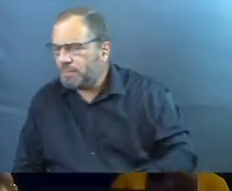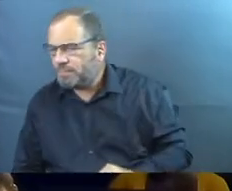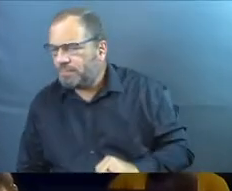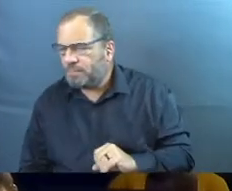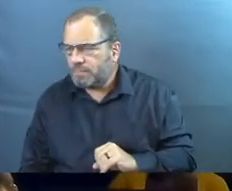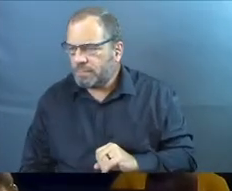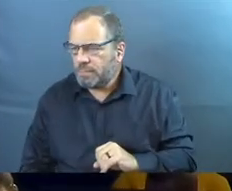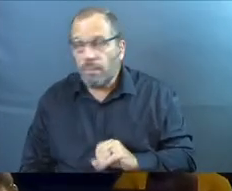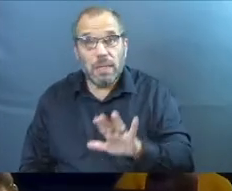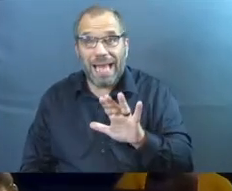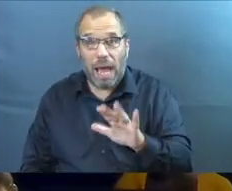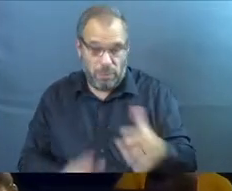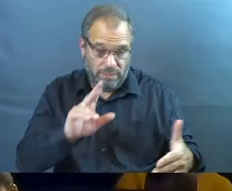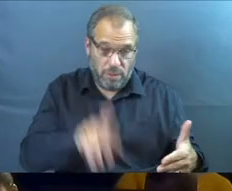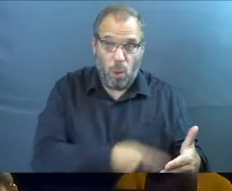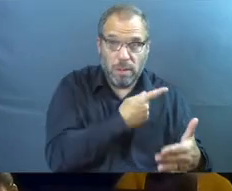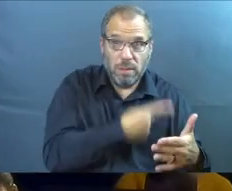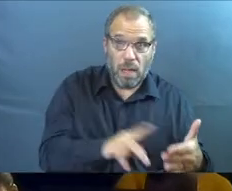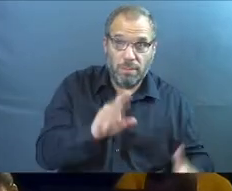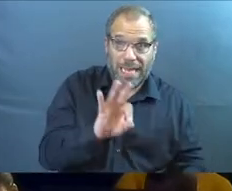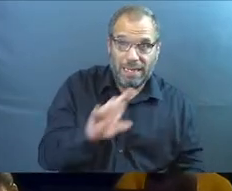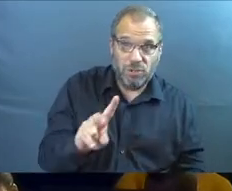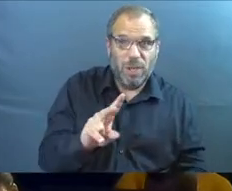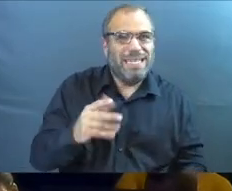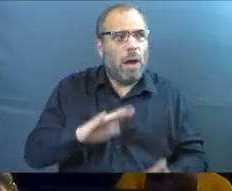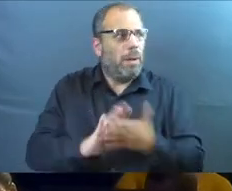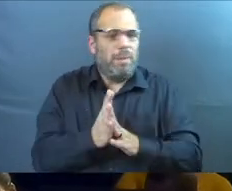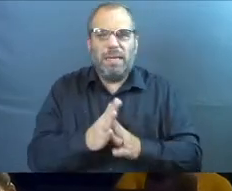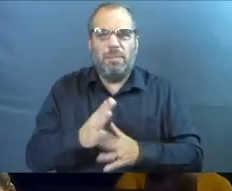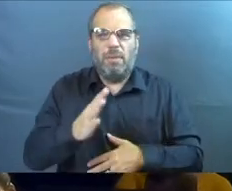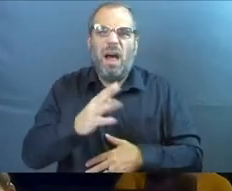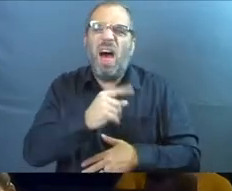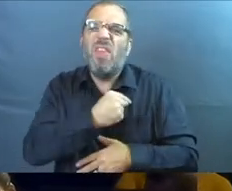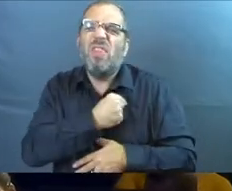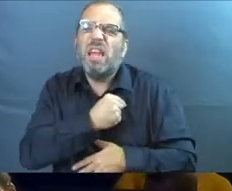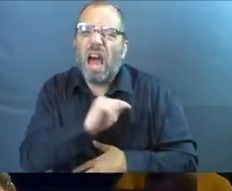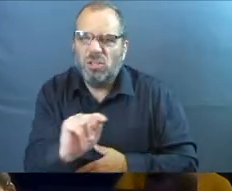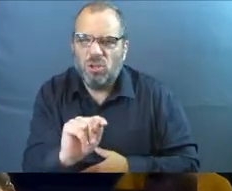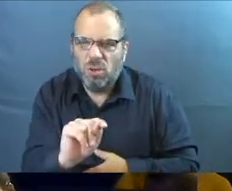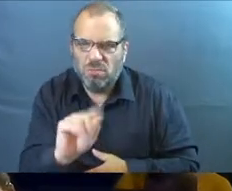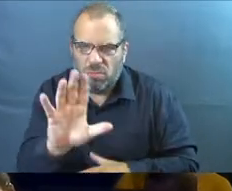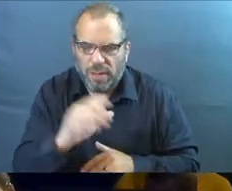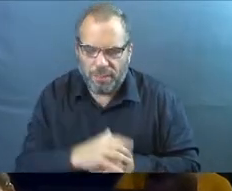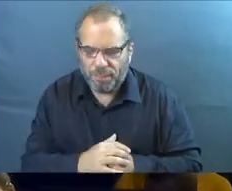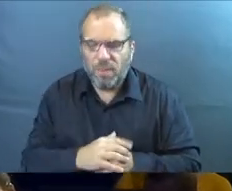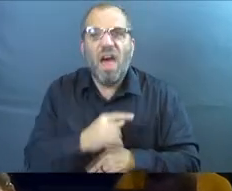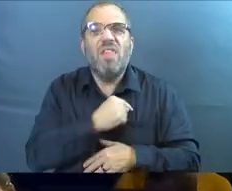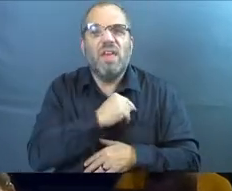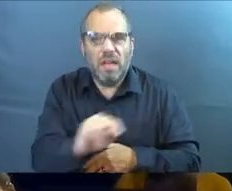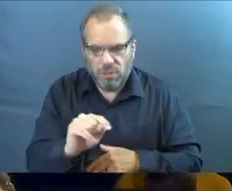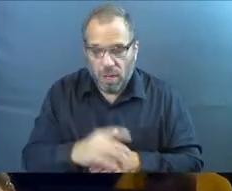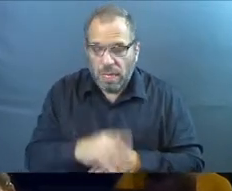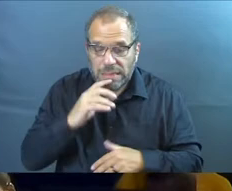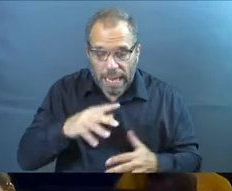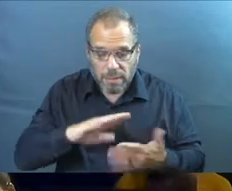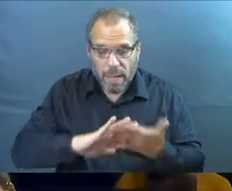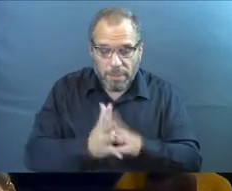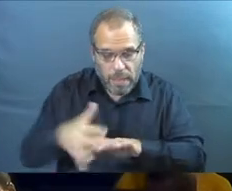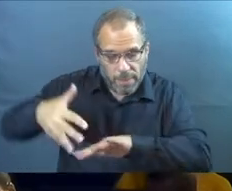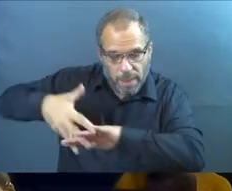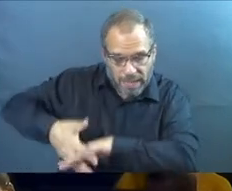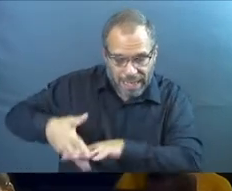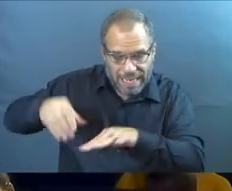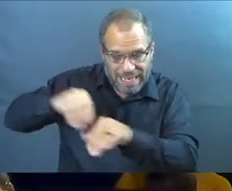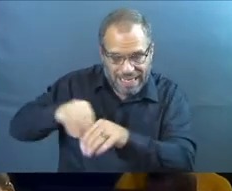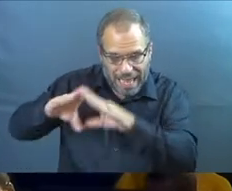Now, even though in the psalm, and I'm going to get theological here for just a second. Even though in the psalm it said, be planted